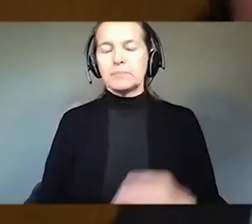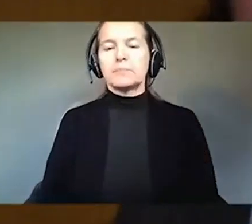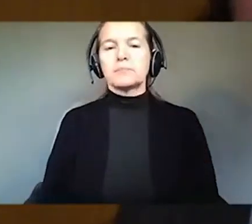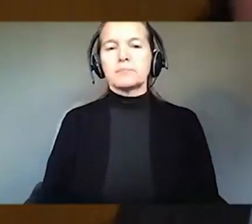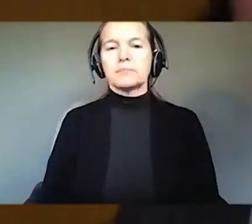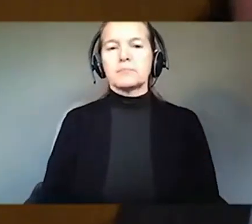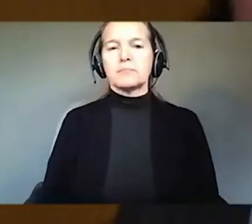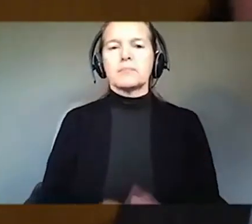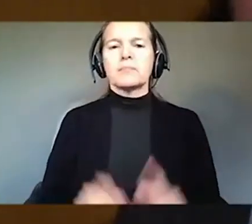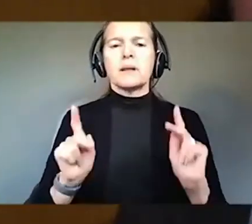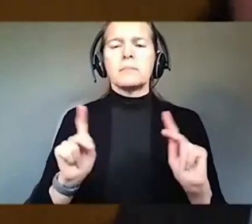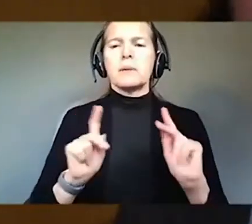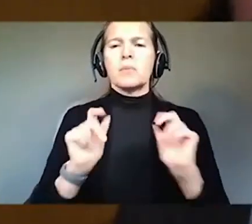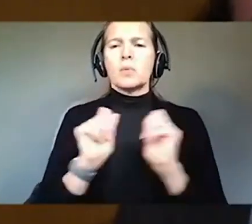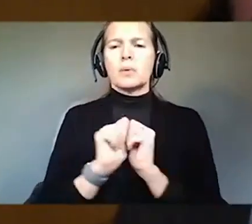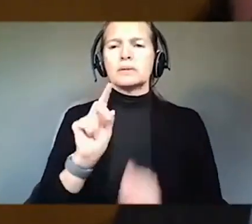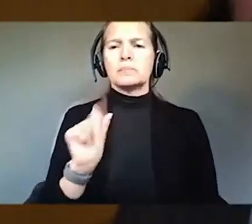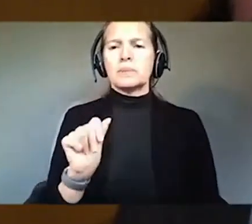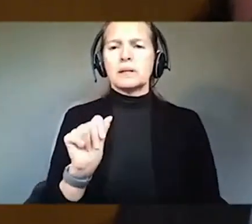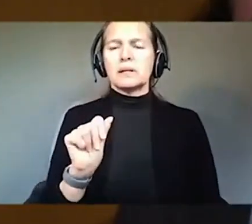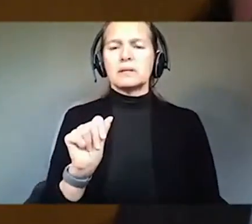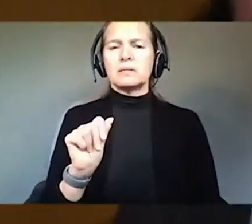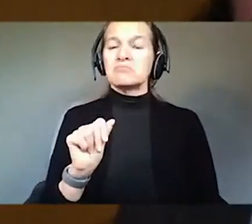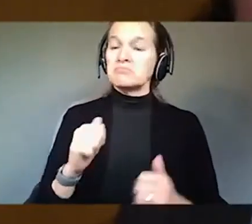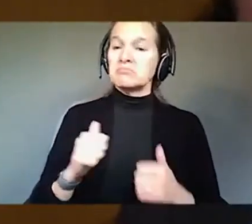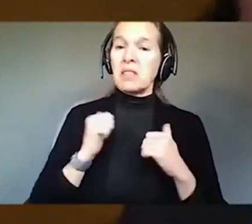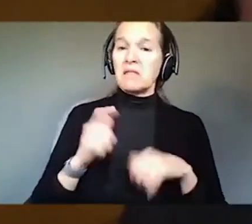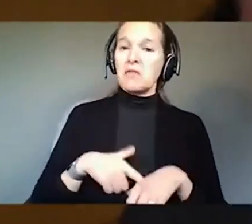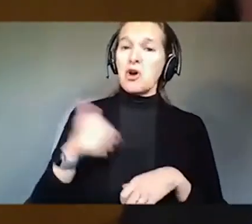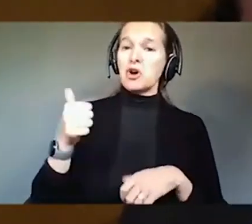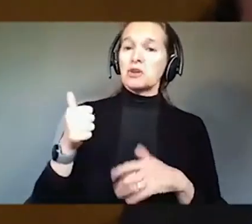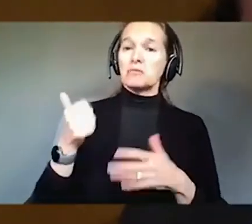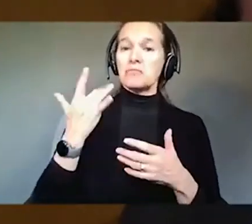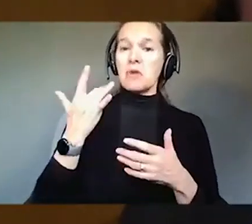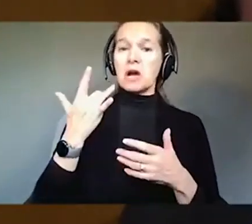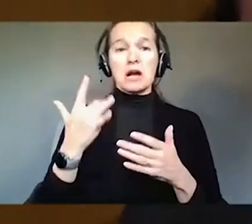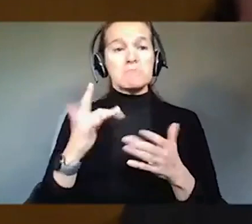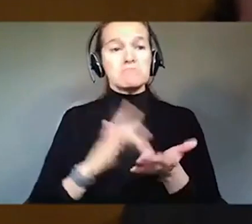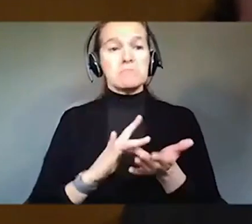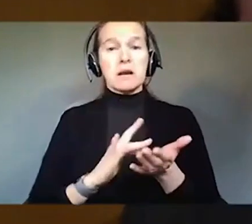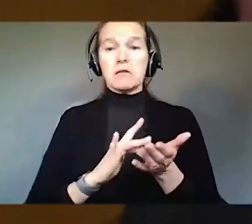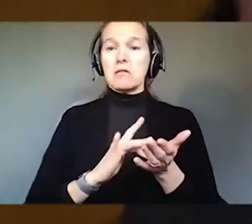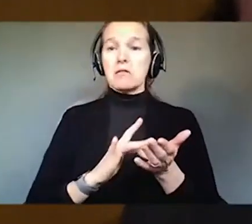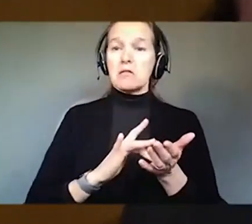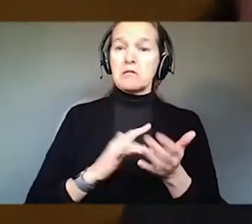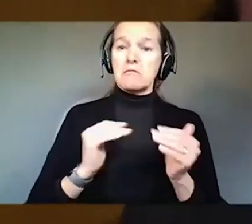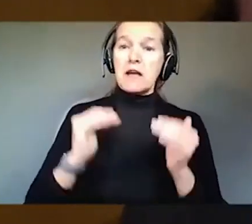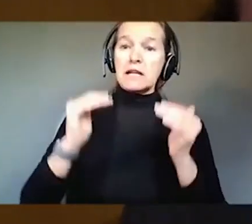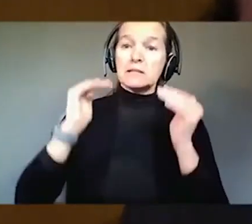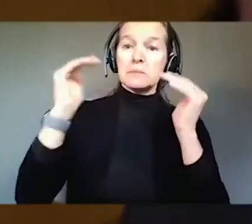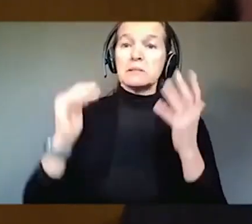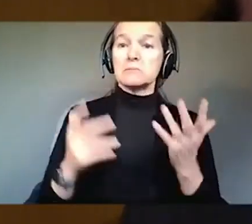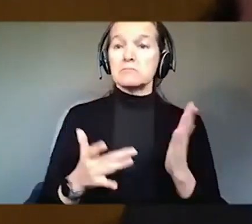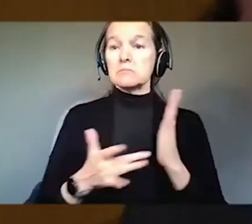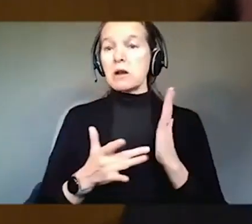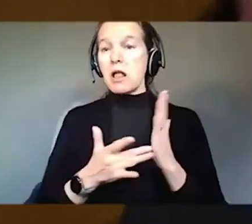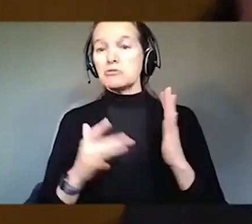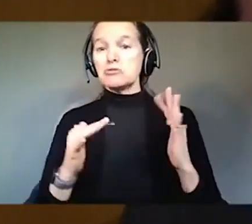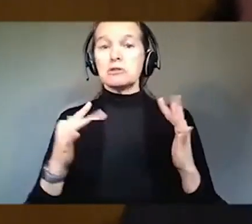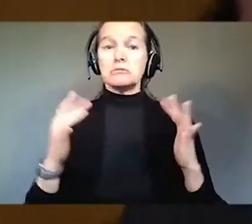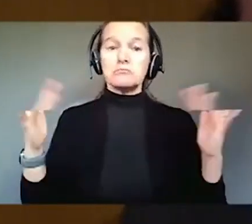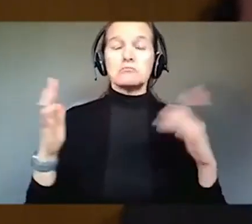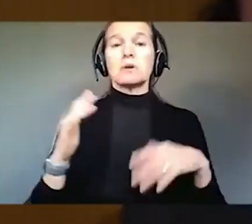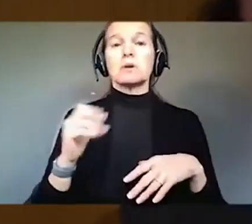with disabilities are living longer due to the advancements in medical technology and public health. And in order for